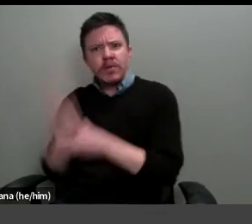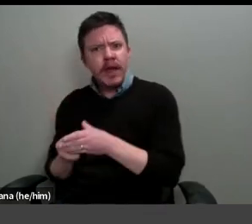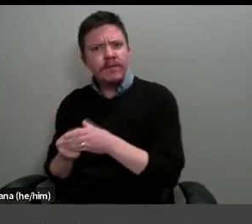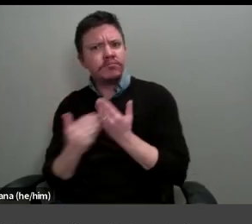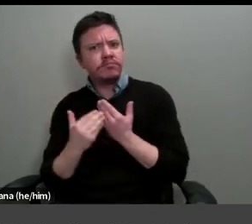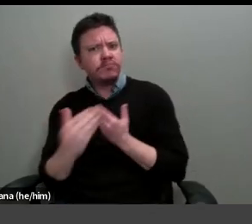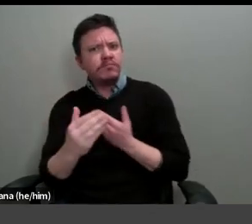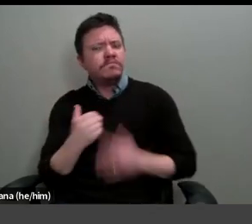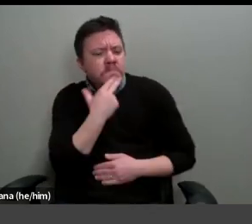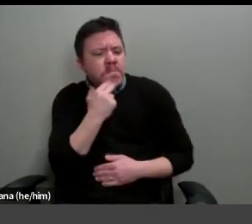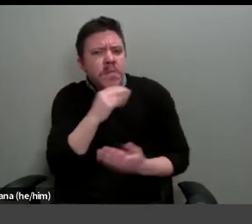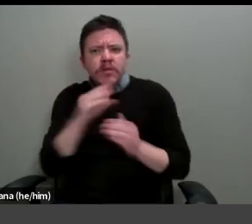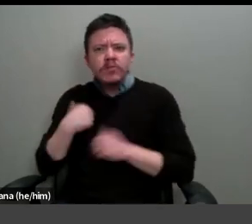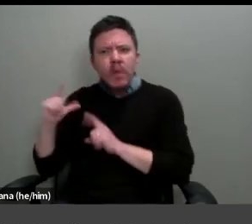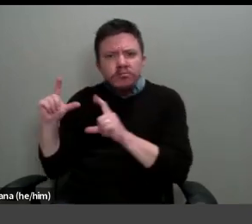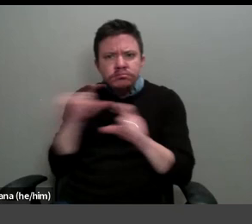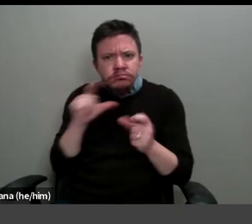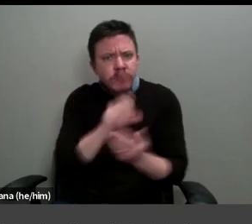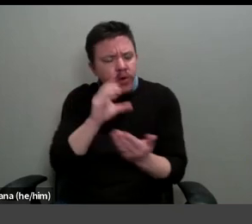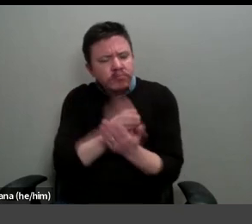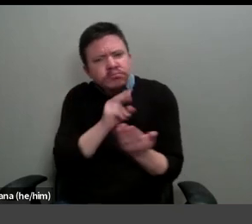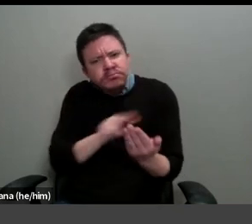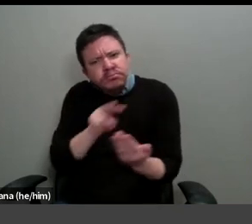photographs he had taken of his mother.